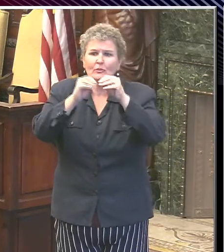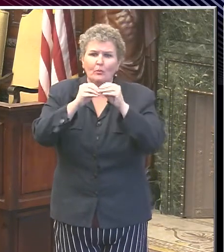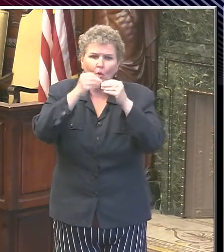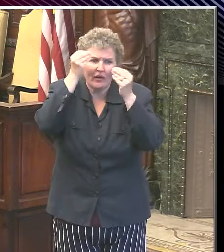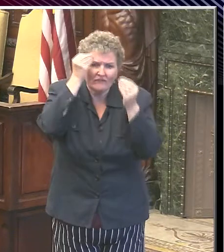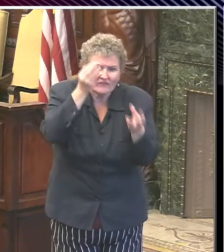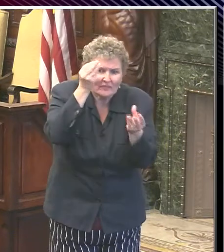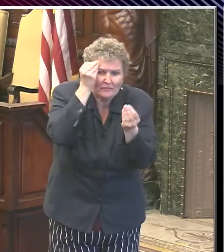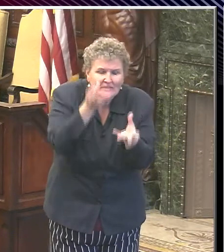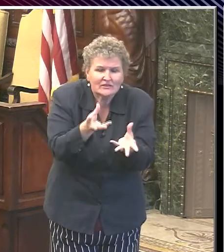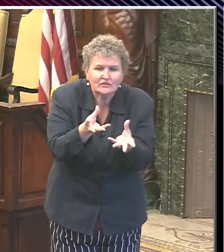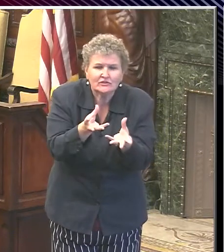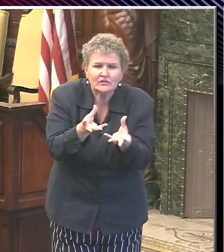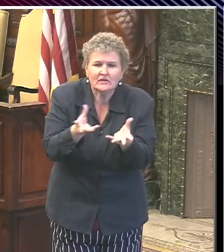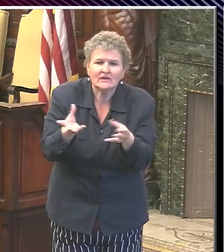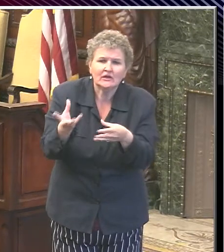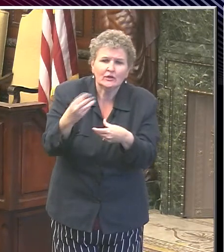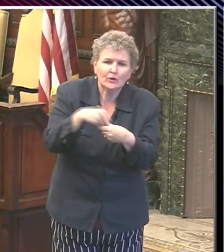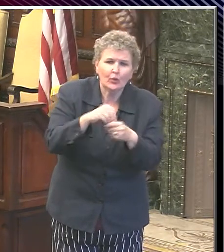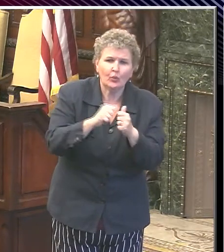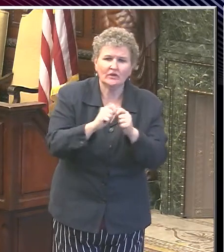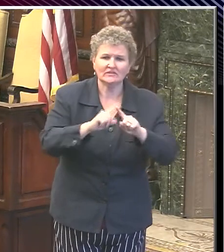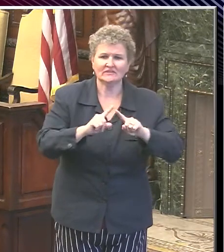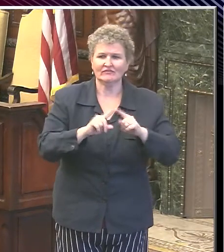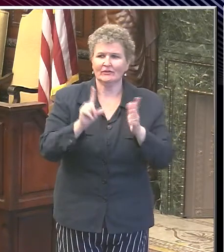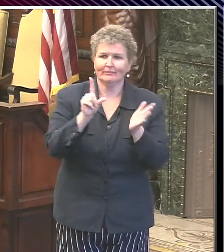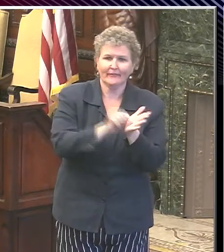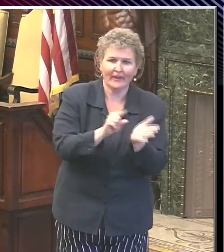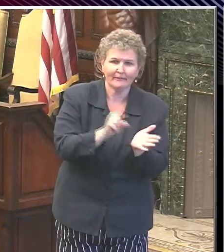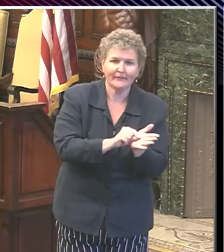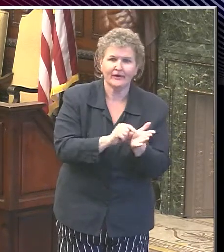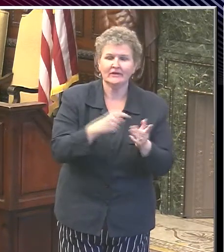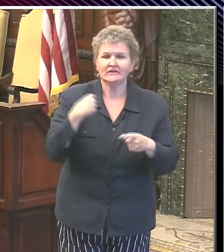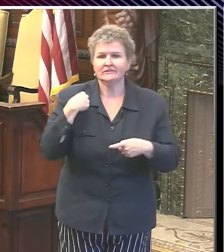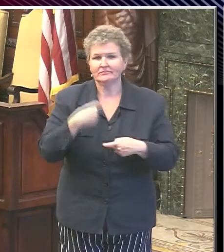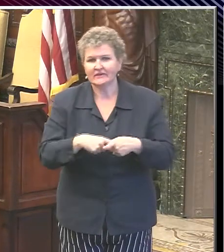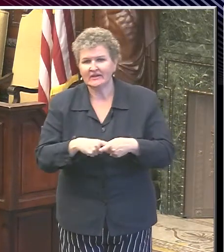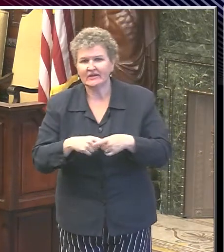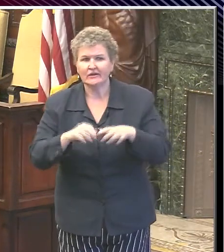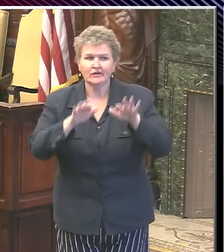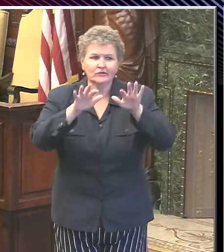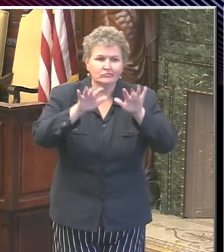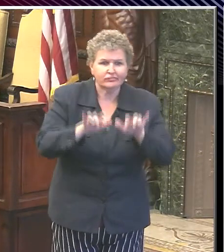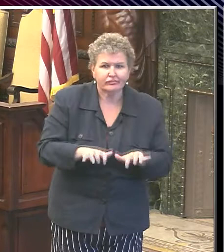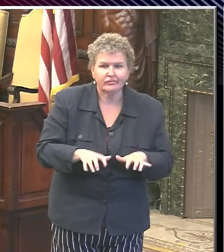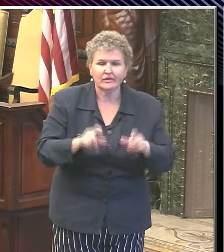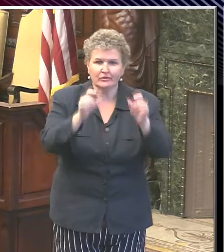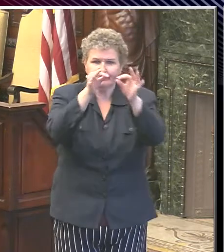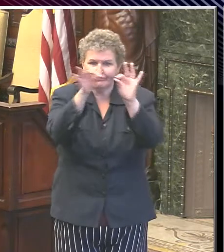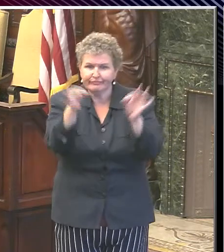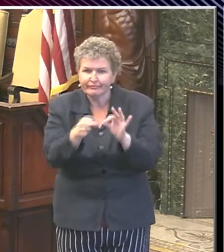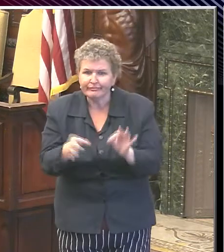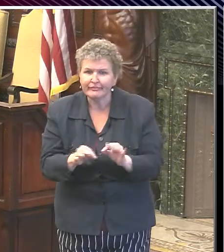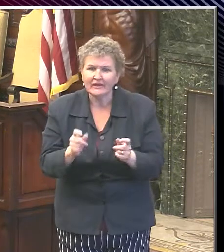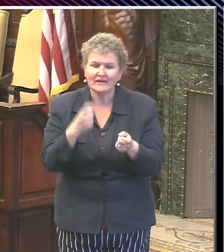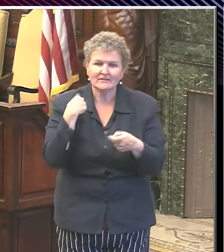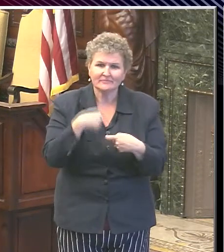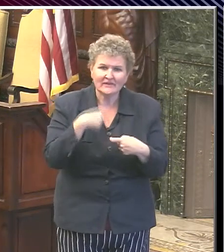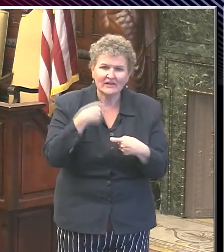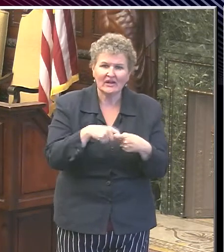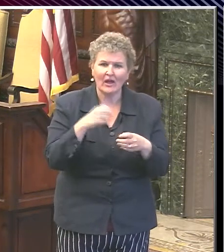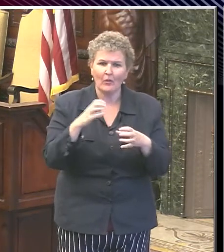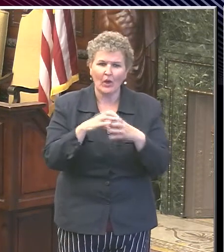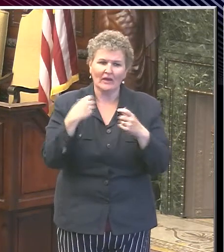information in community newspapers and information in Spanish. All of our materials are always translated in Spanish. You know, our contact